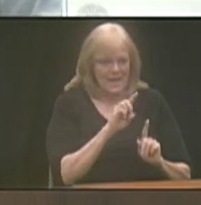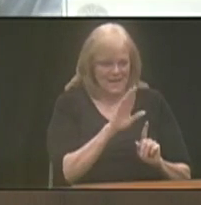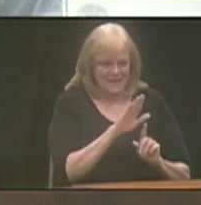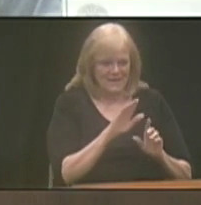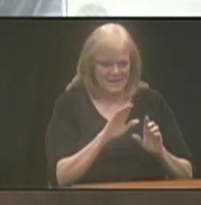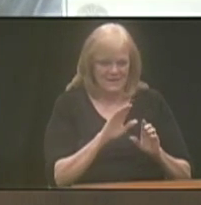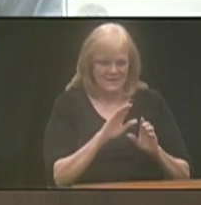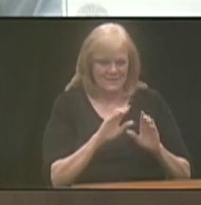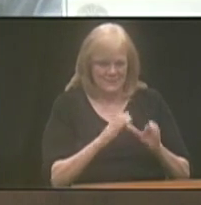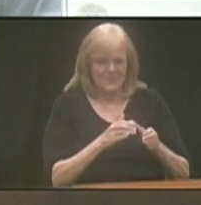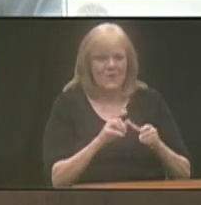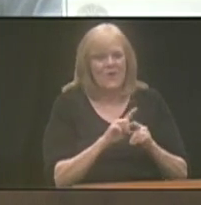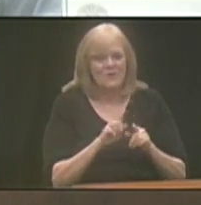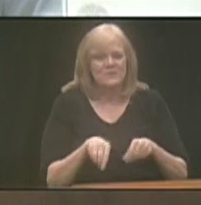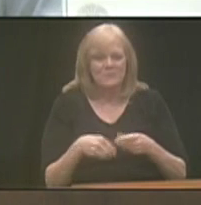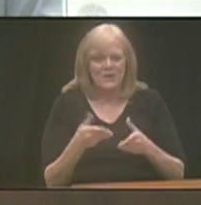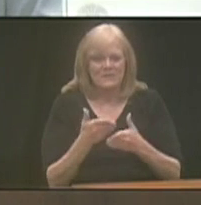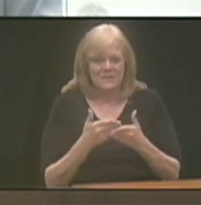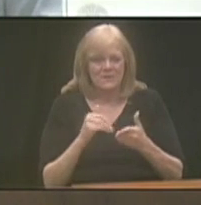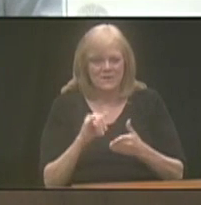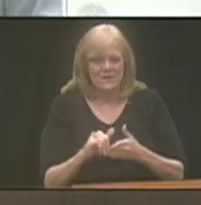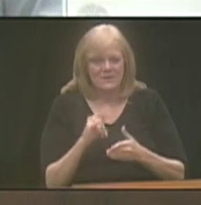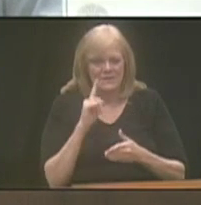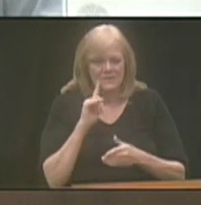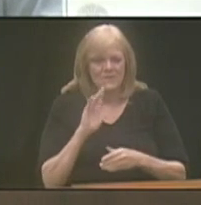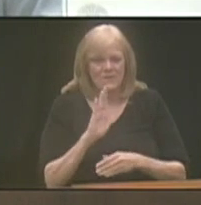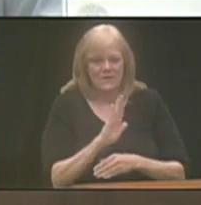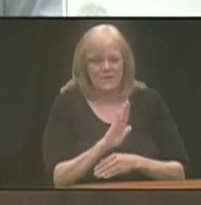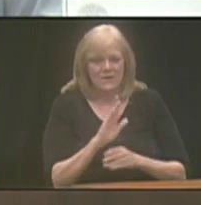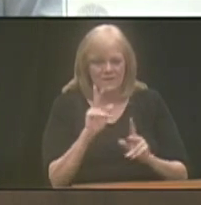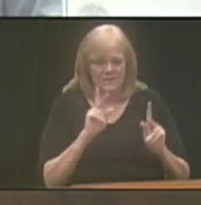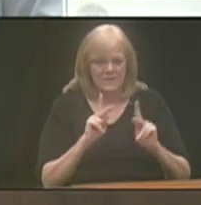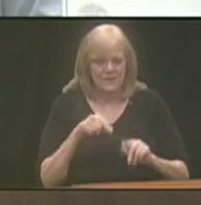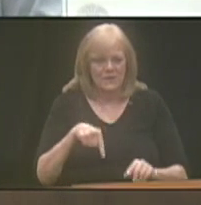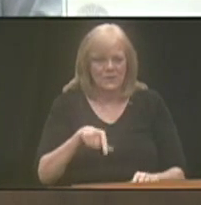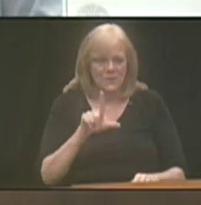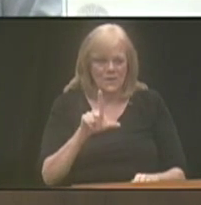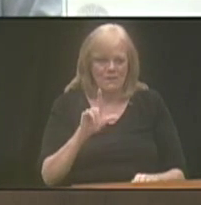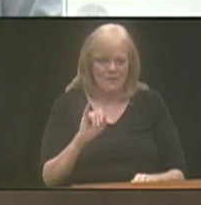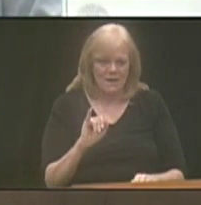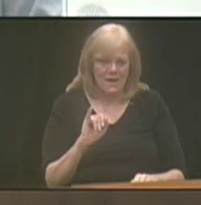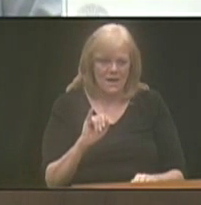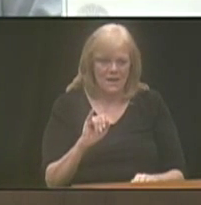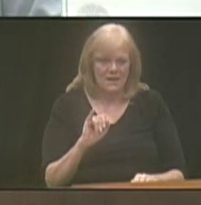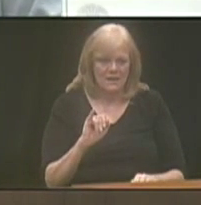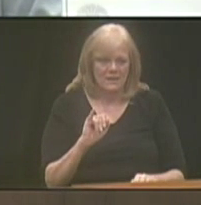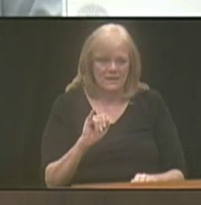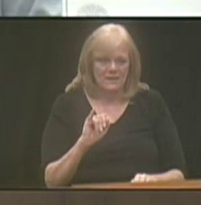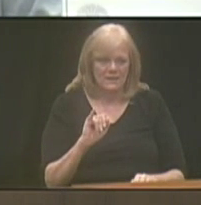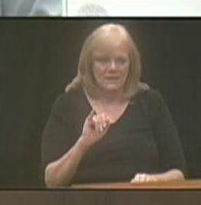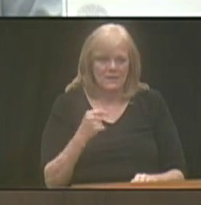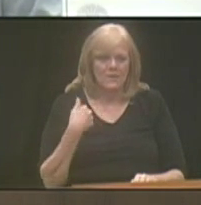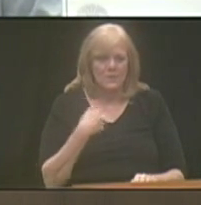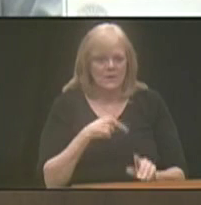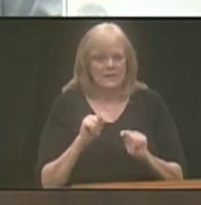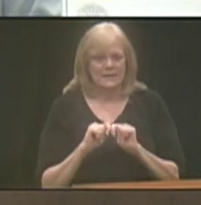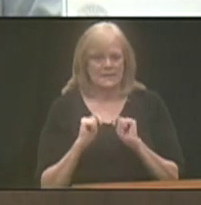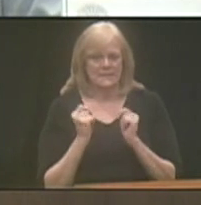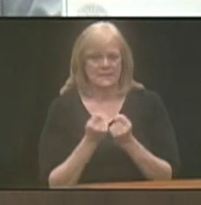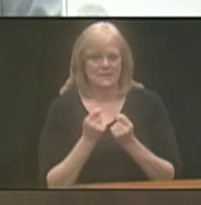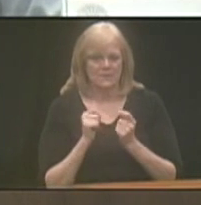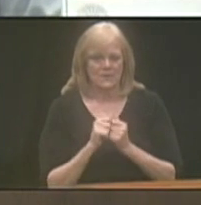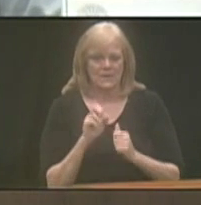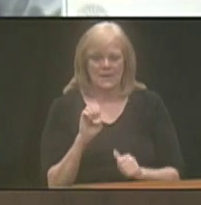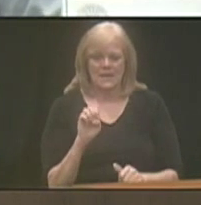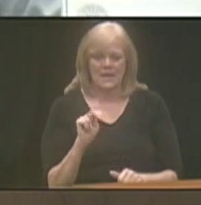also provide some of these for their folks at QLI. But we team up with